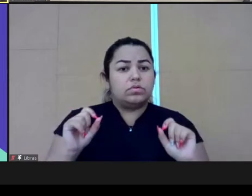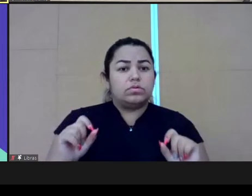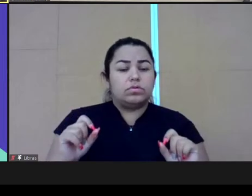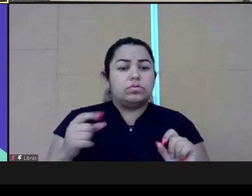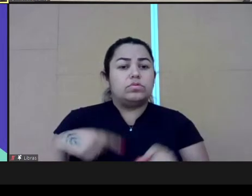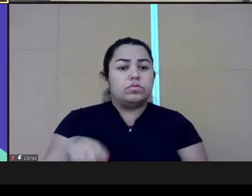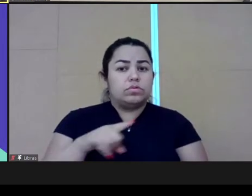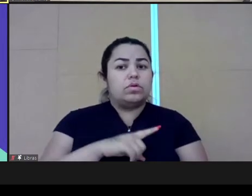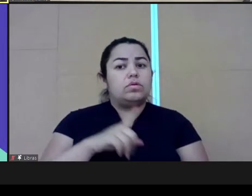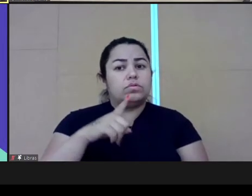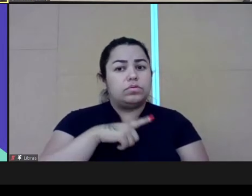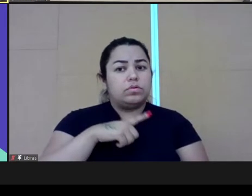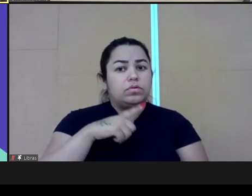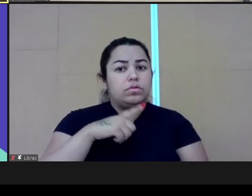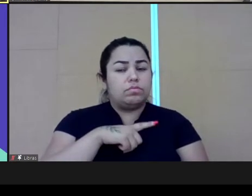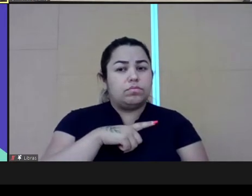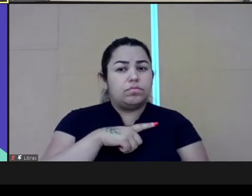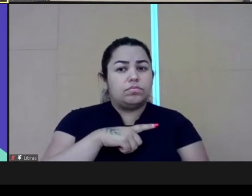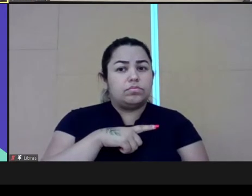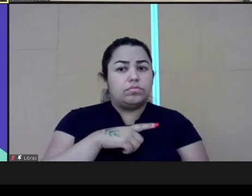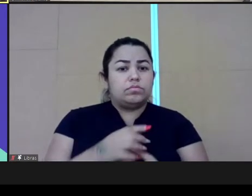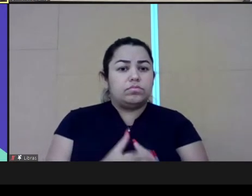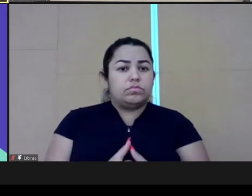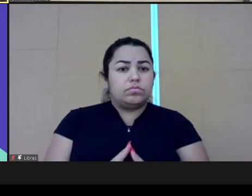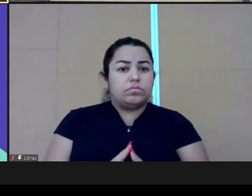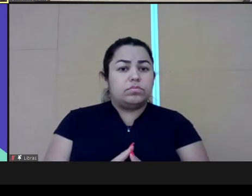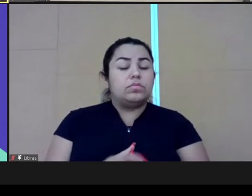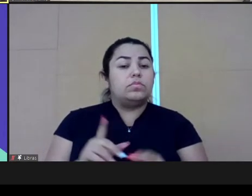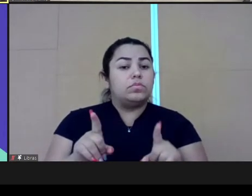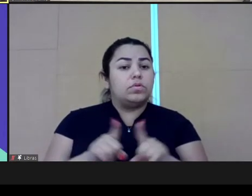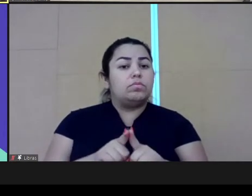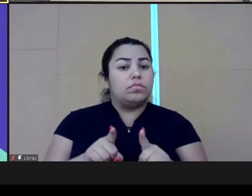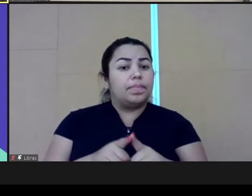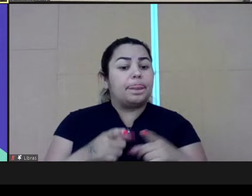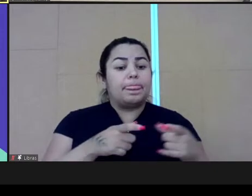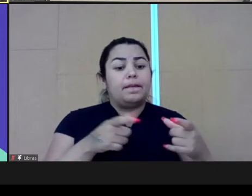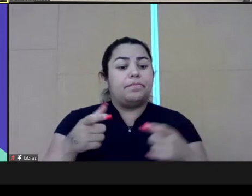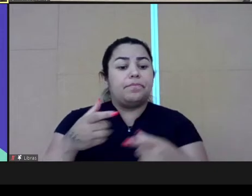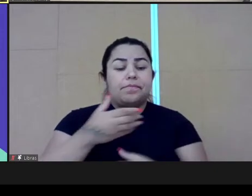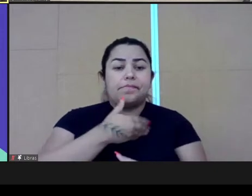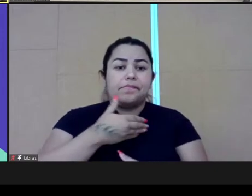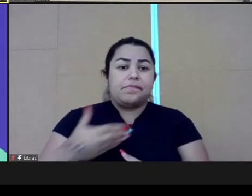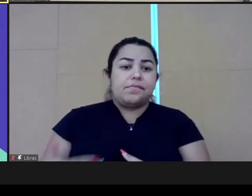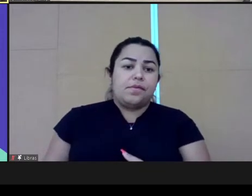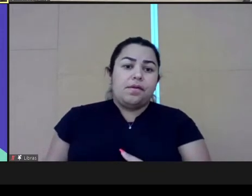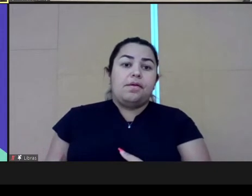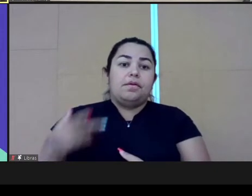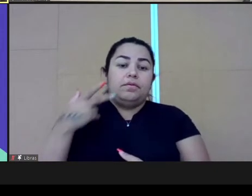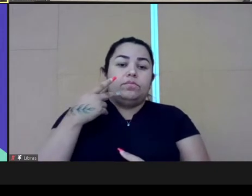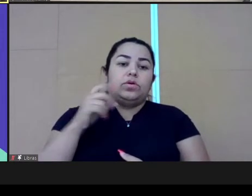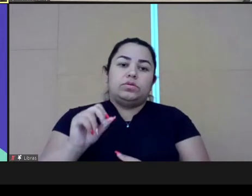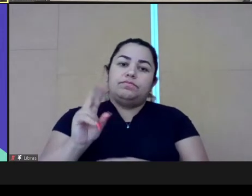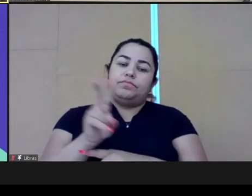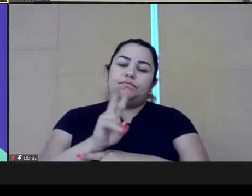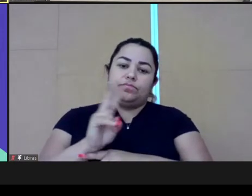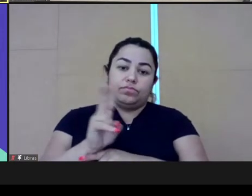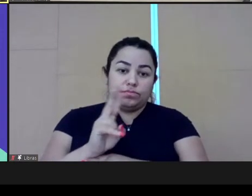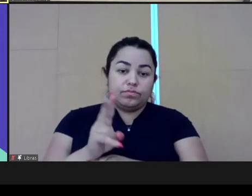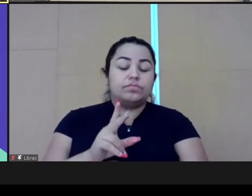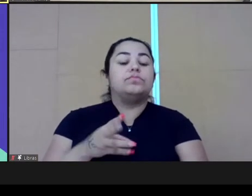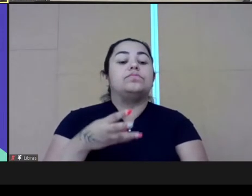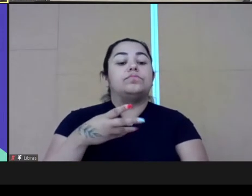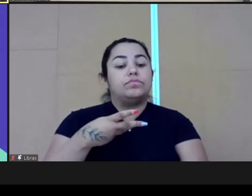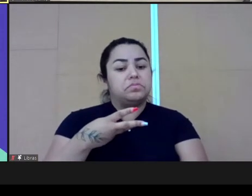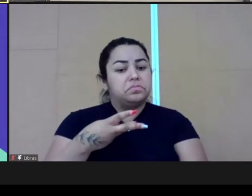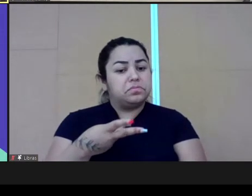in Canada, is around guardianship. So you can take courses on your HR authorities, your financial authorities, the